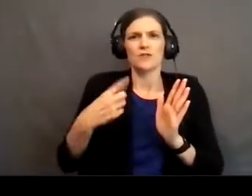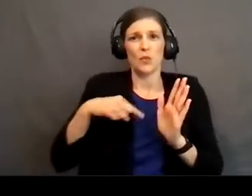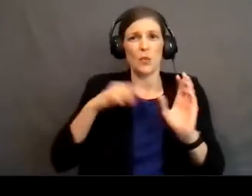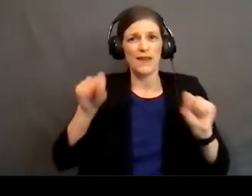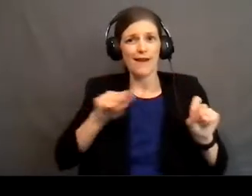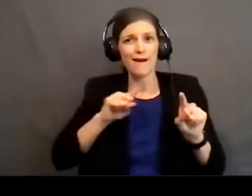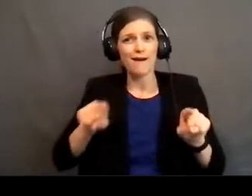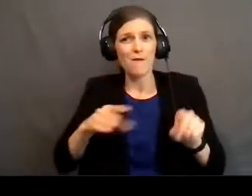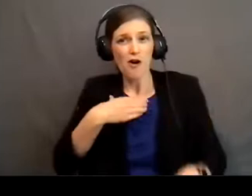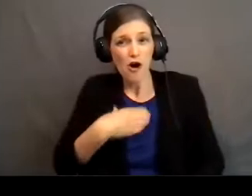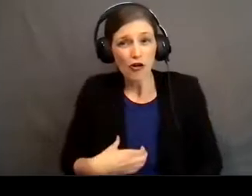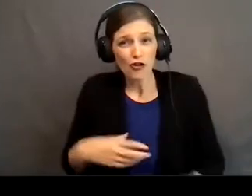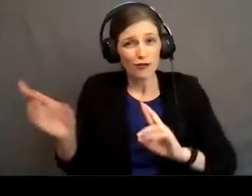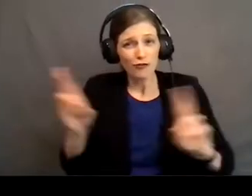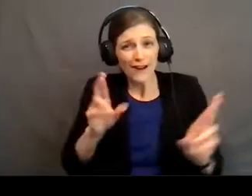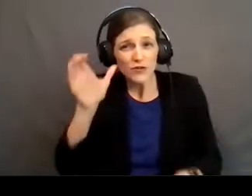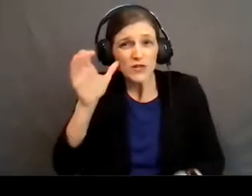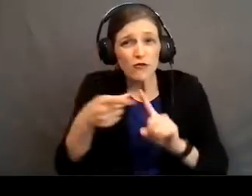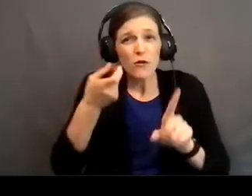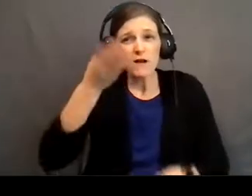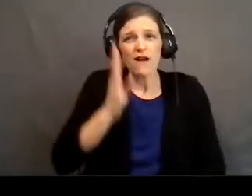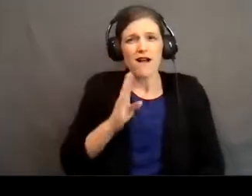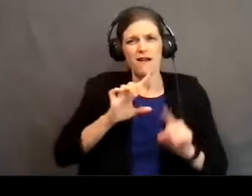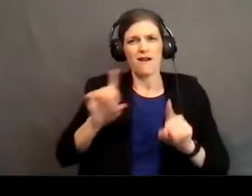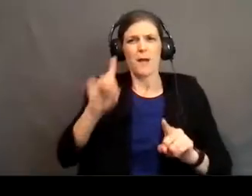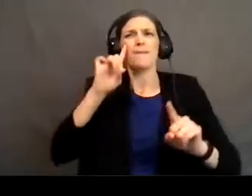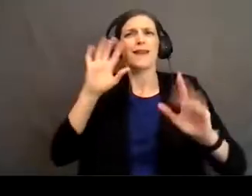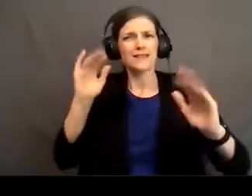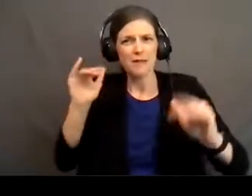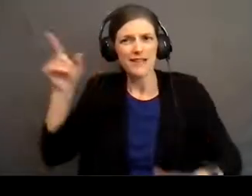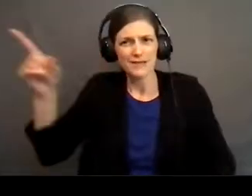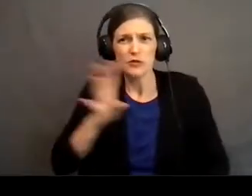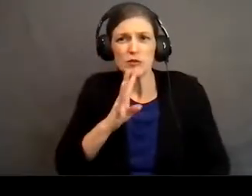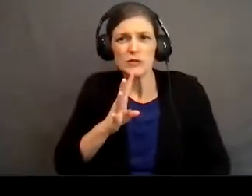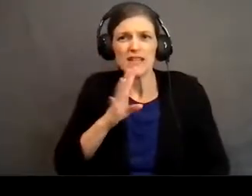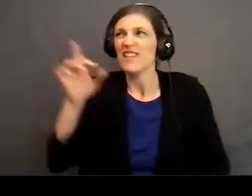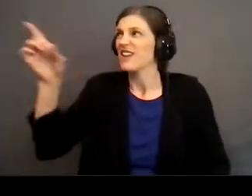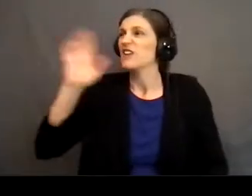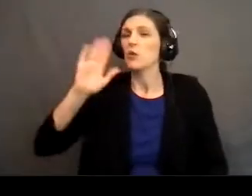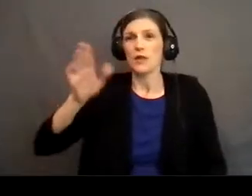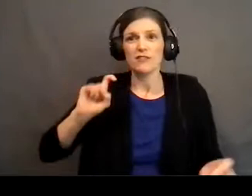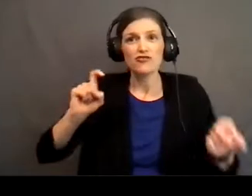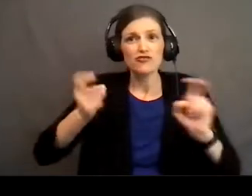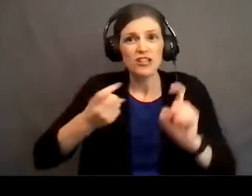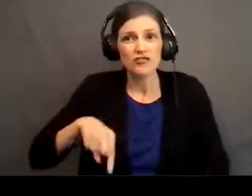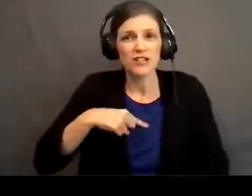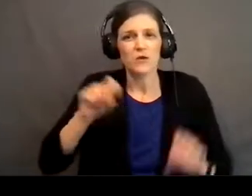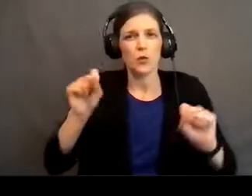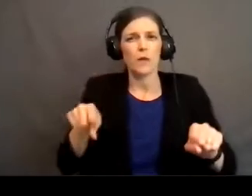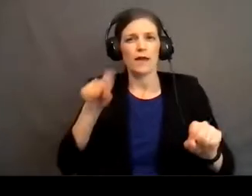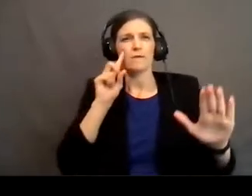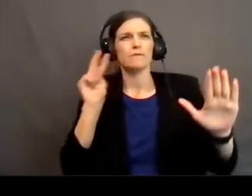to hear from God. We can come and expect that God will speak, that He will change us. We can anticipate